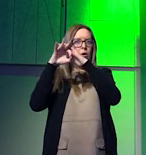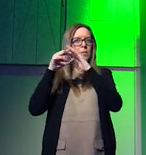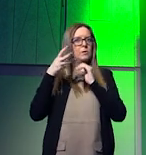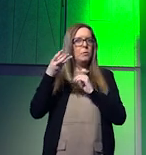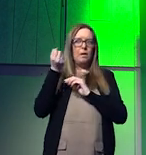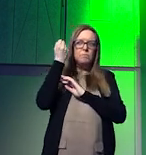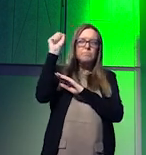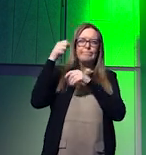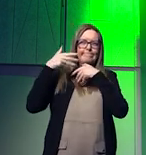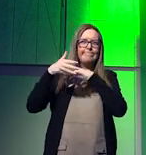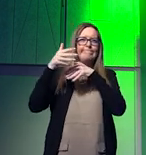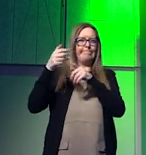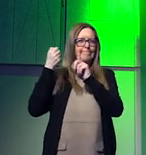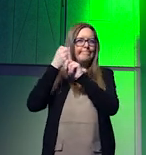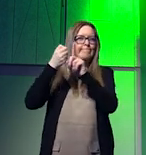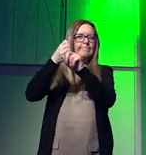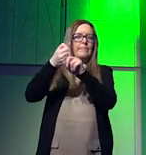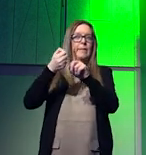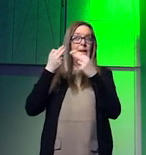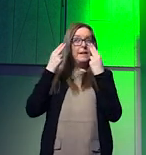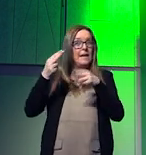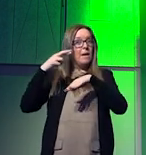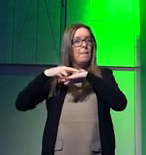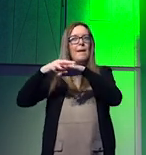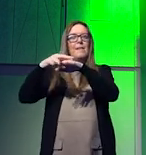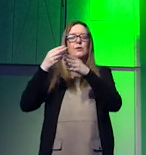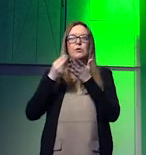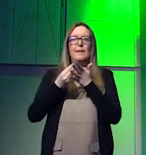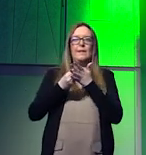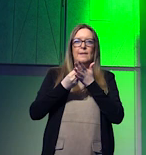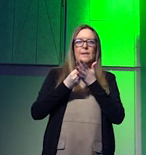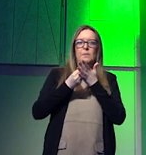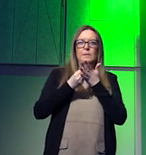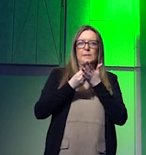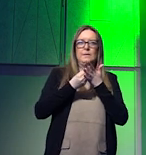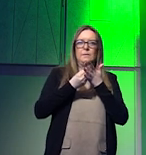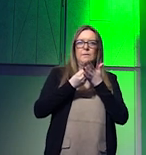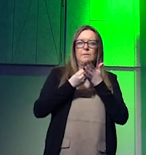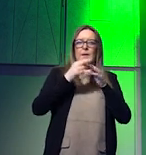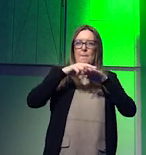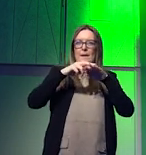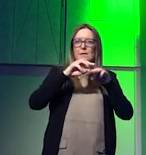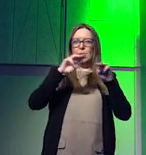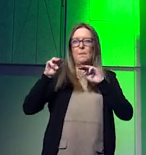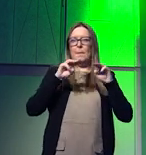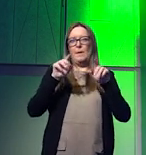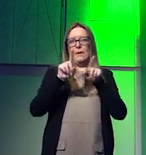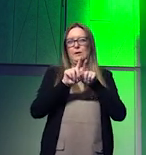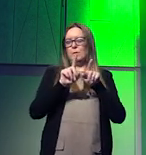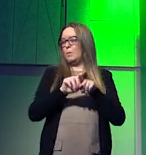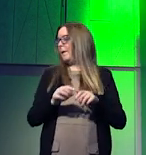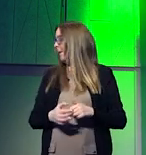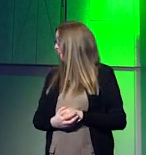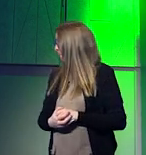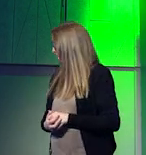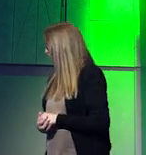considered elites or sort of better economically endowed segments of the population in countries